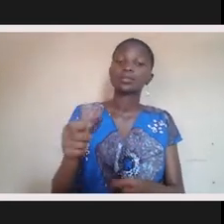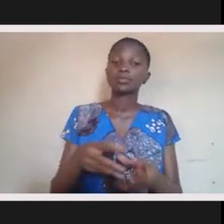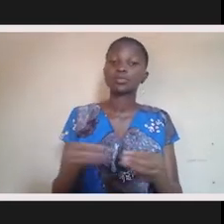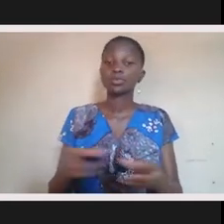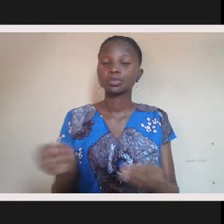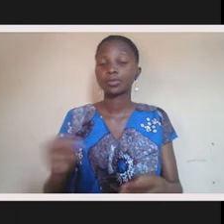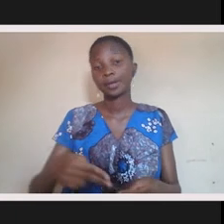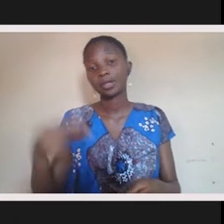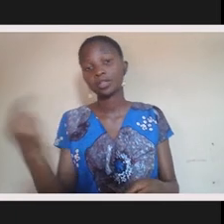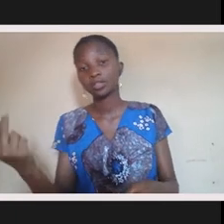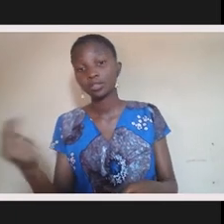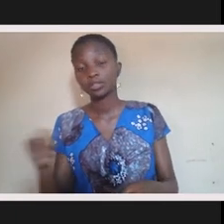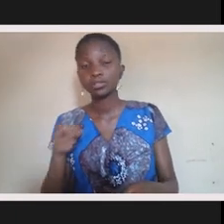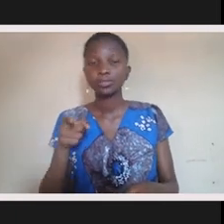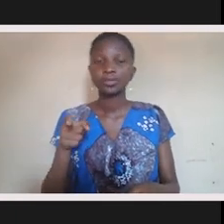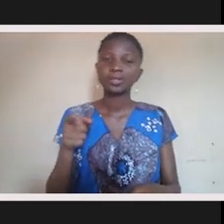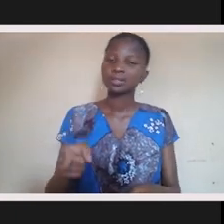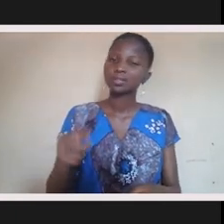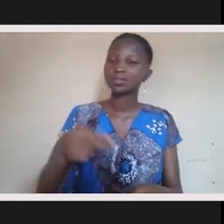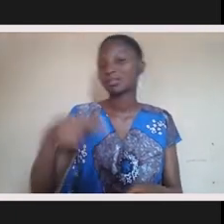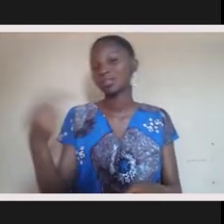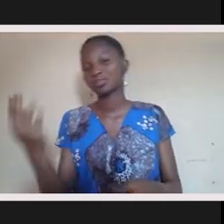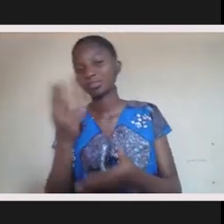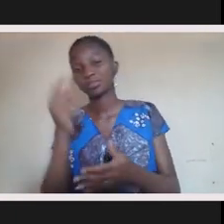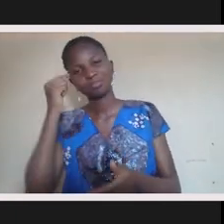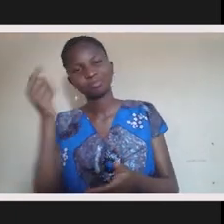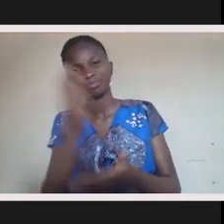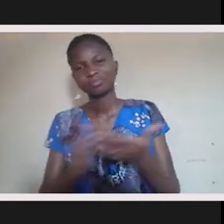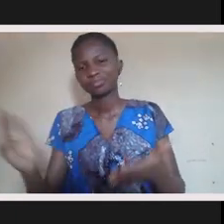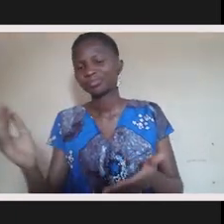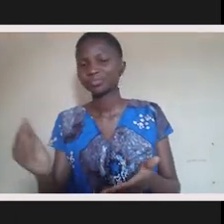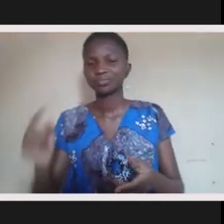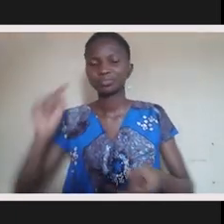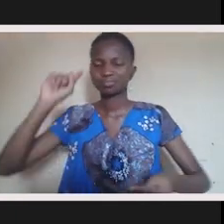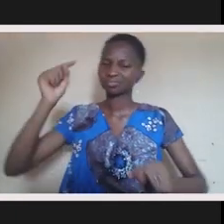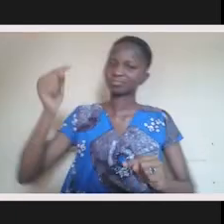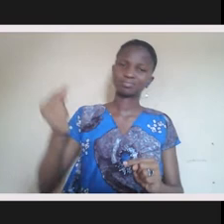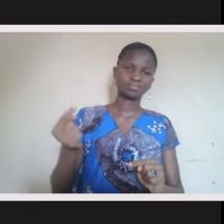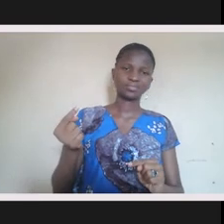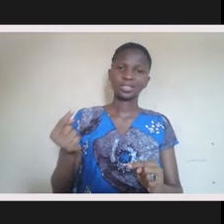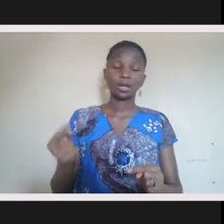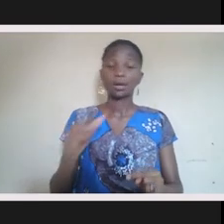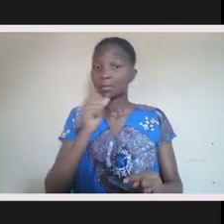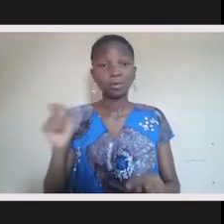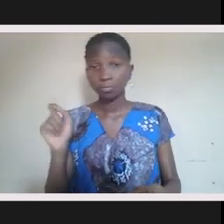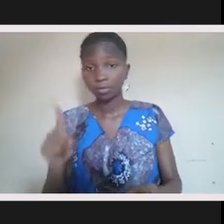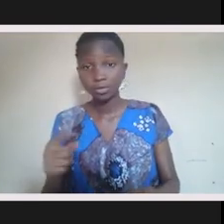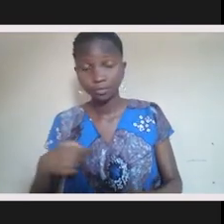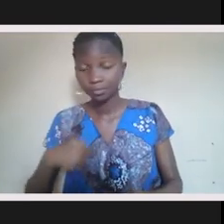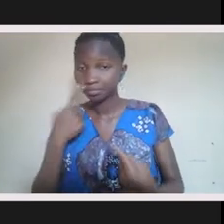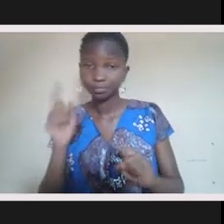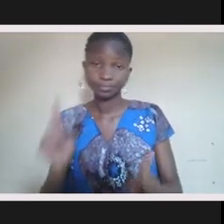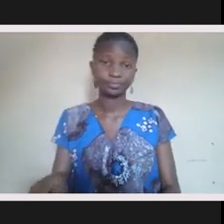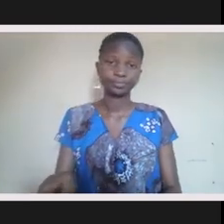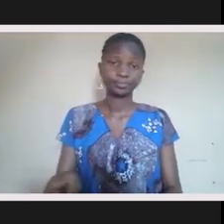She talked about, you know, the history being, for some of us, the history is painful. And it's just, it's not a question. It's just